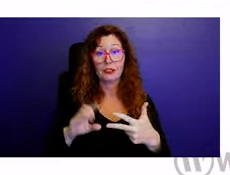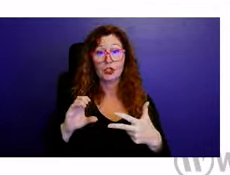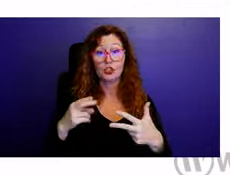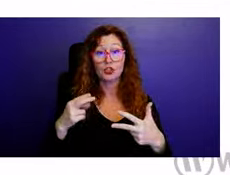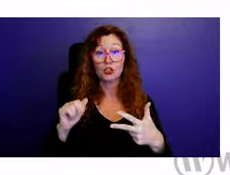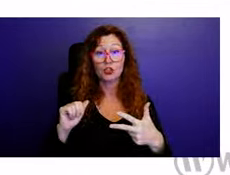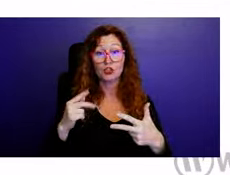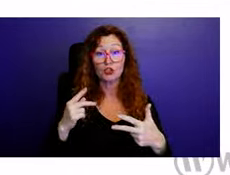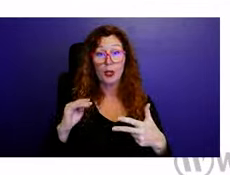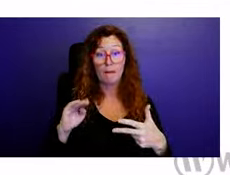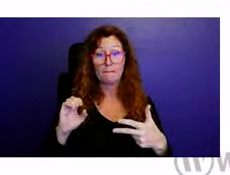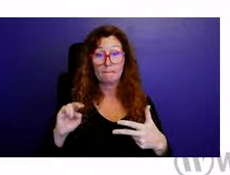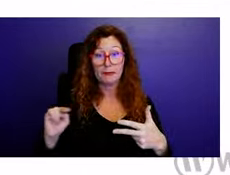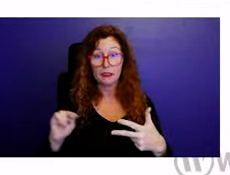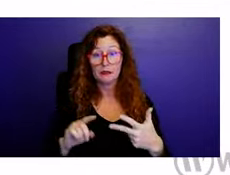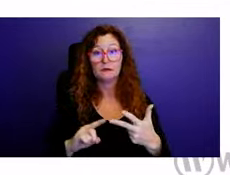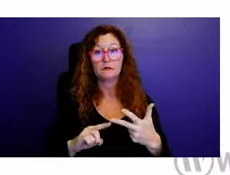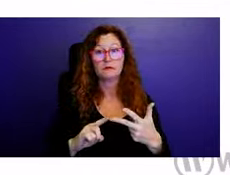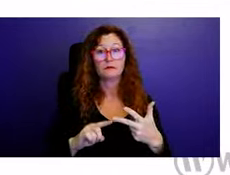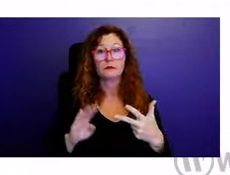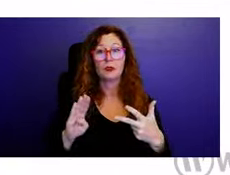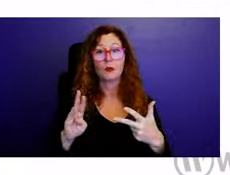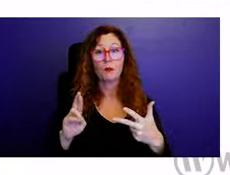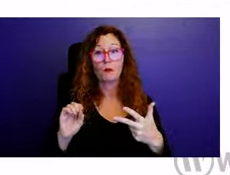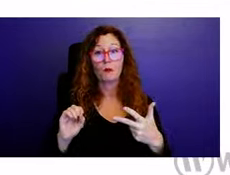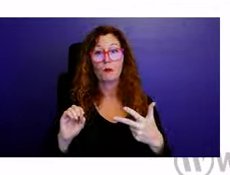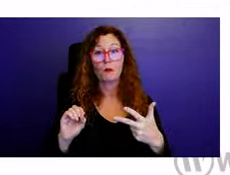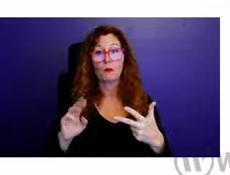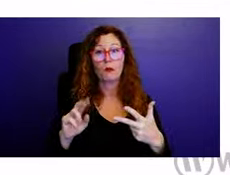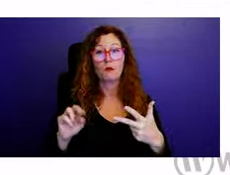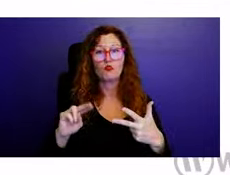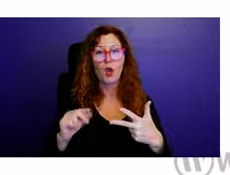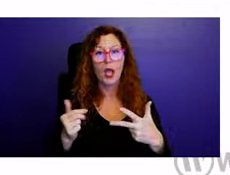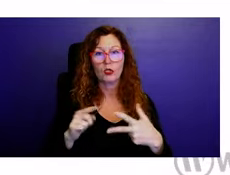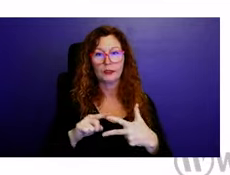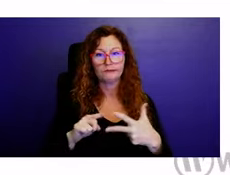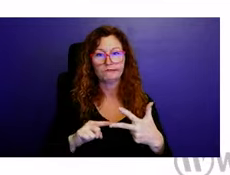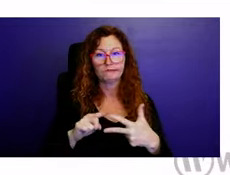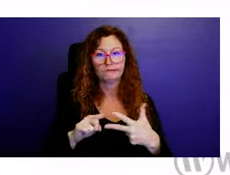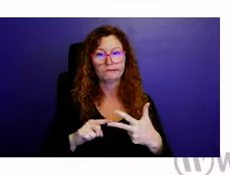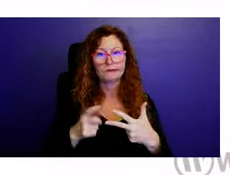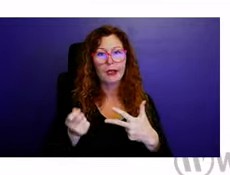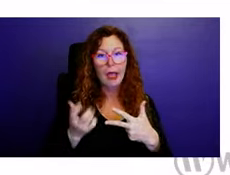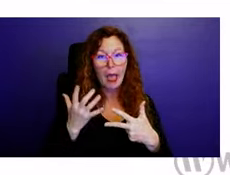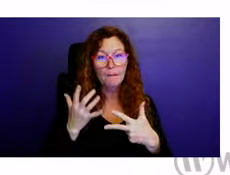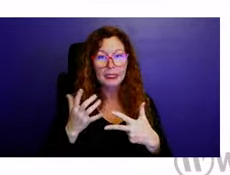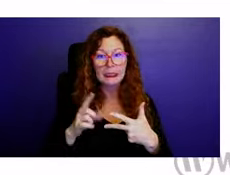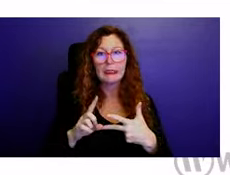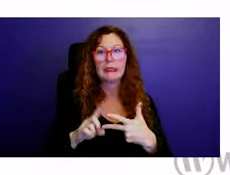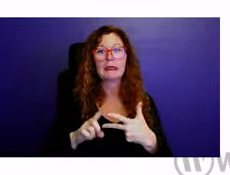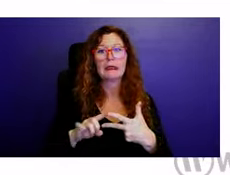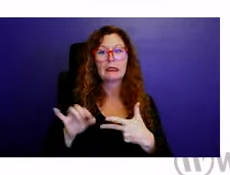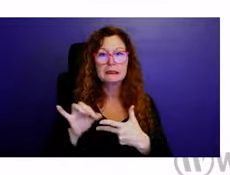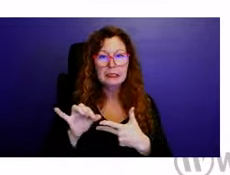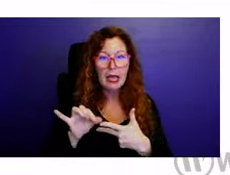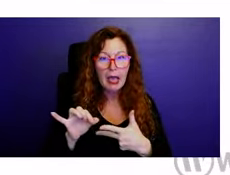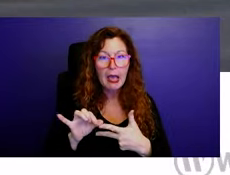them is 2267 square feet. The other one is 2028. Those are all three bedroom, two bath models.